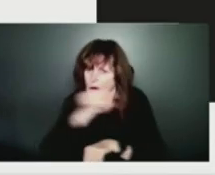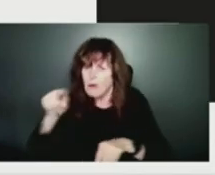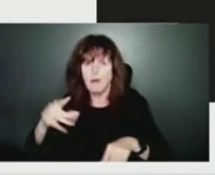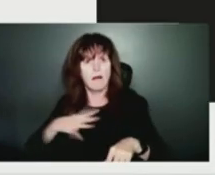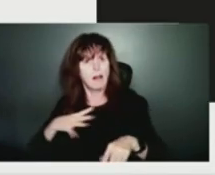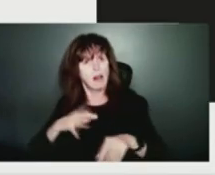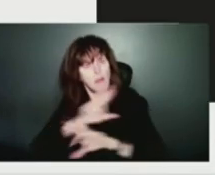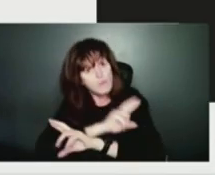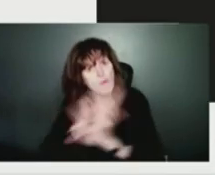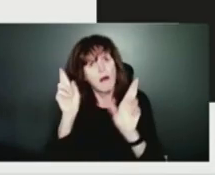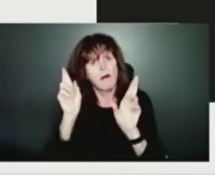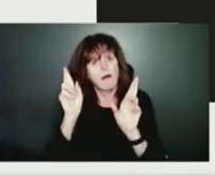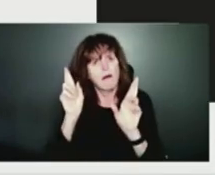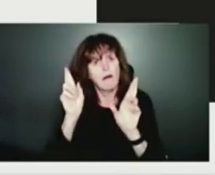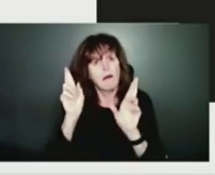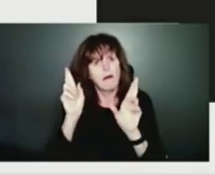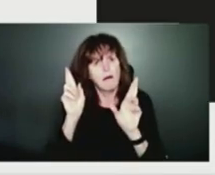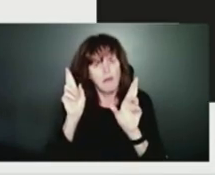impacted?